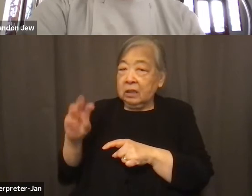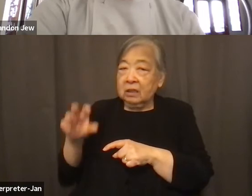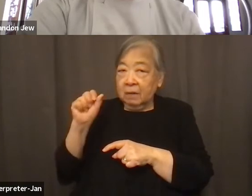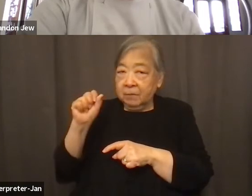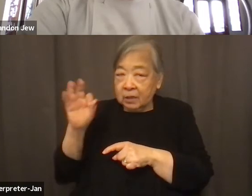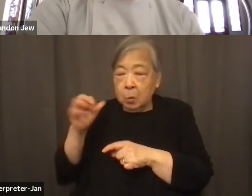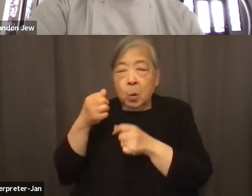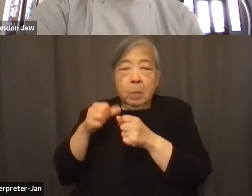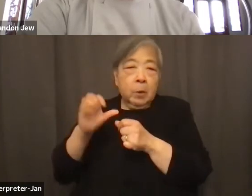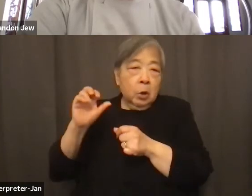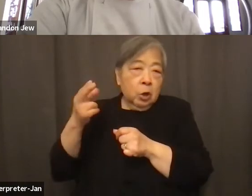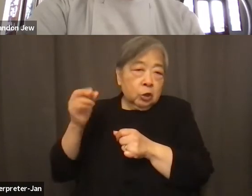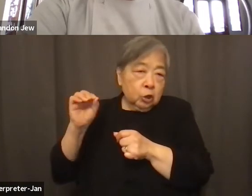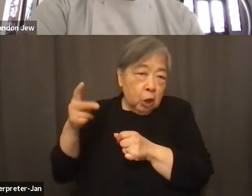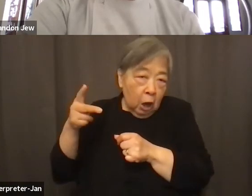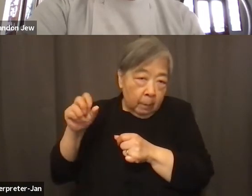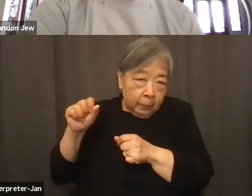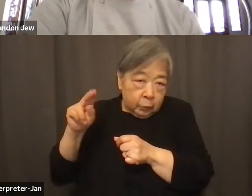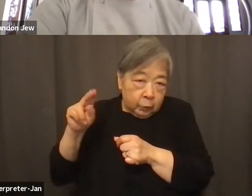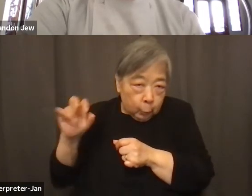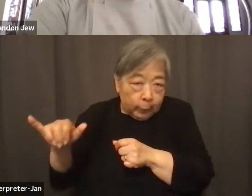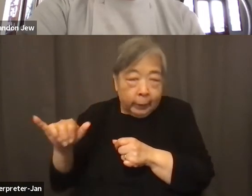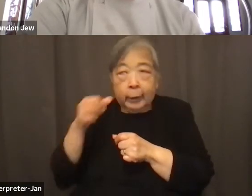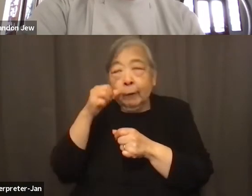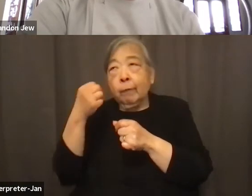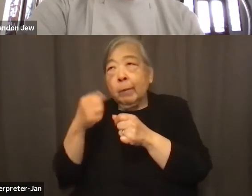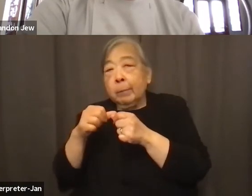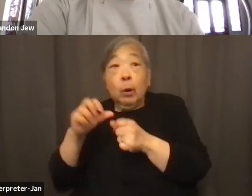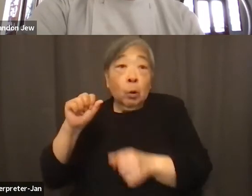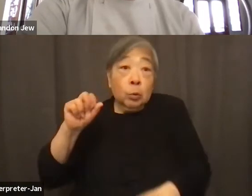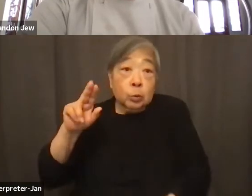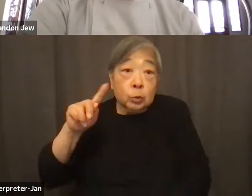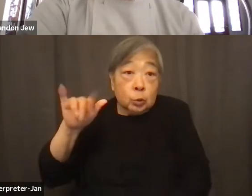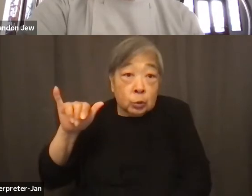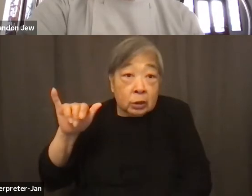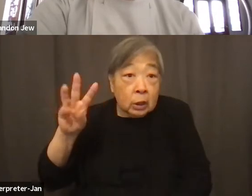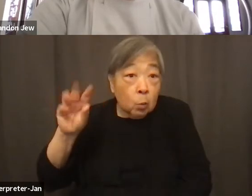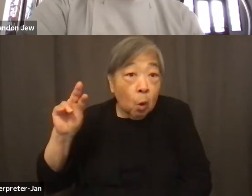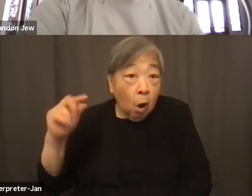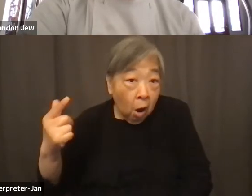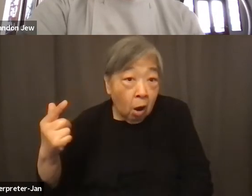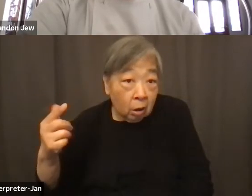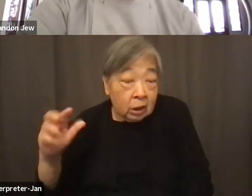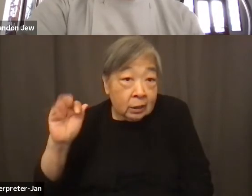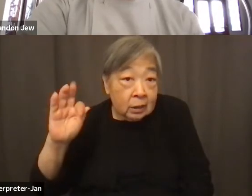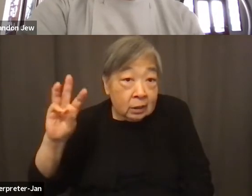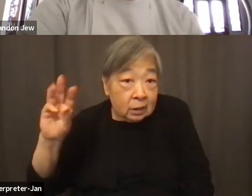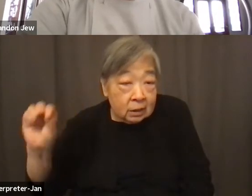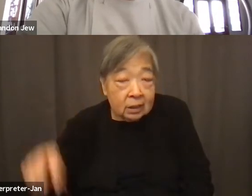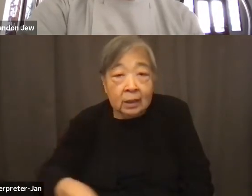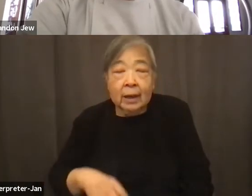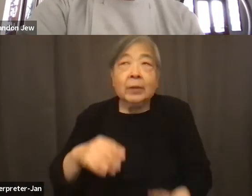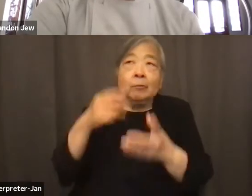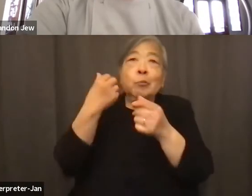sui, the chow mein, and also the Susie Wong's world of the 1960s. And then the Sichuan craze, the Hunan